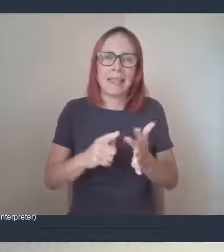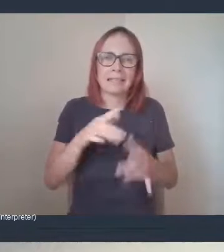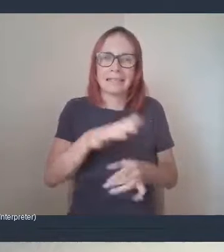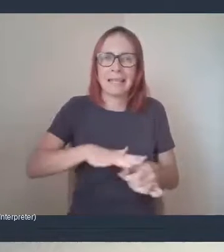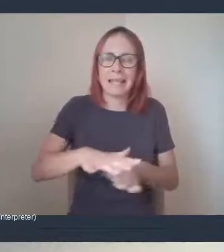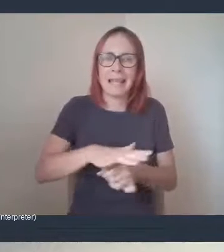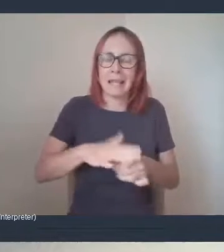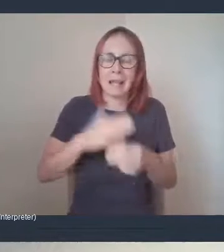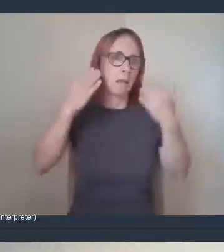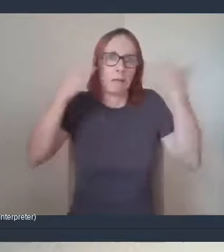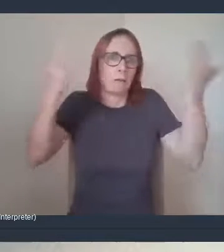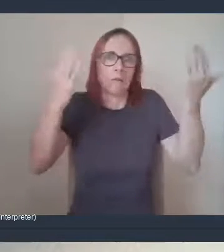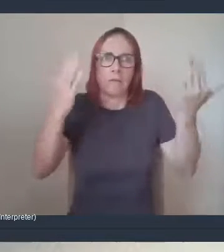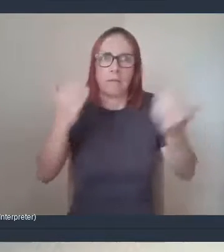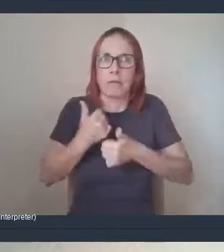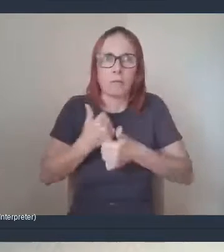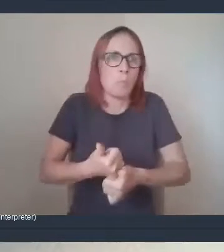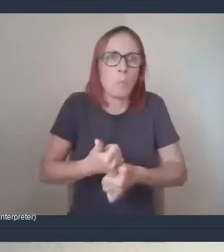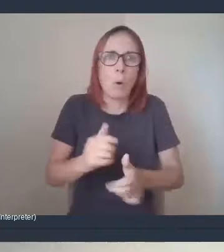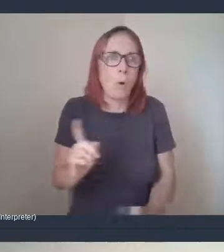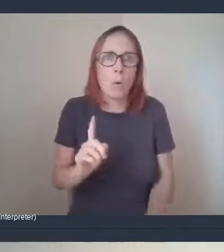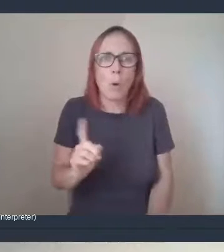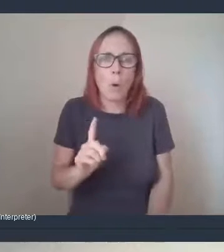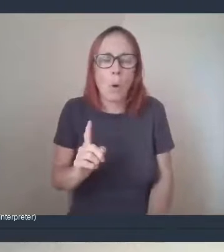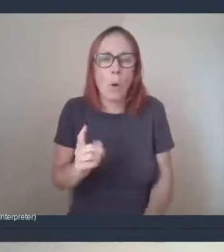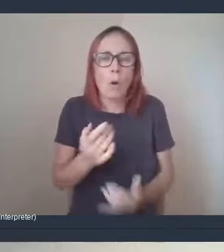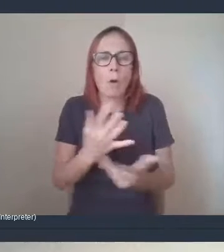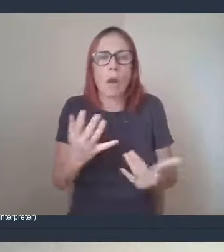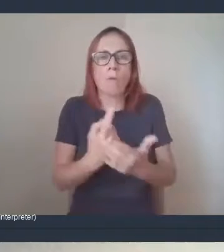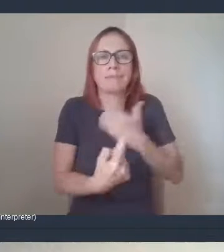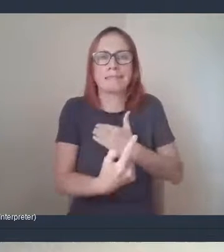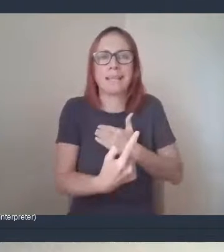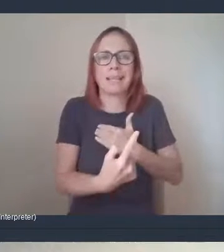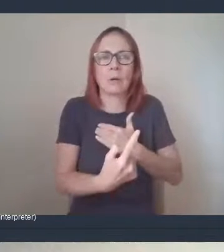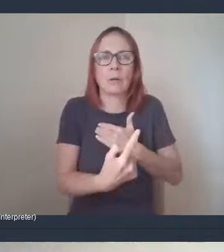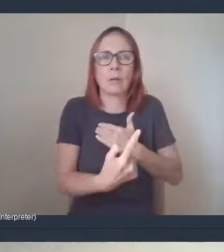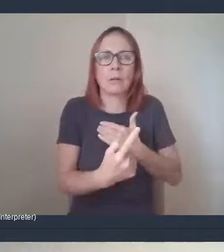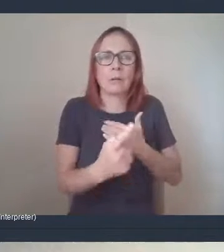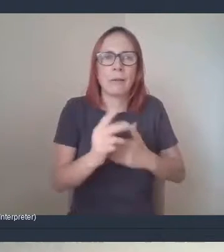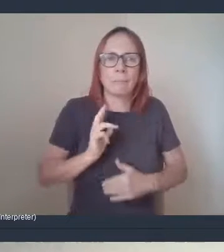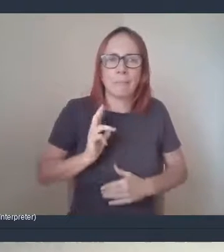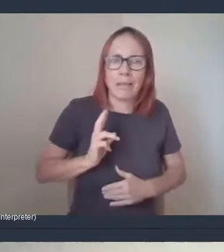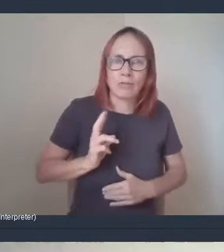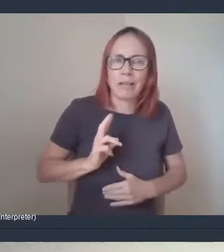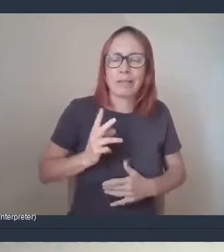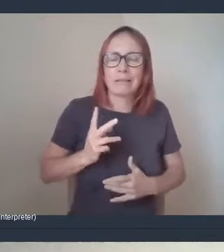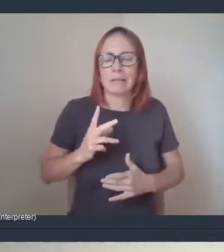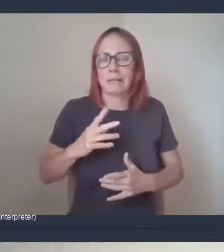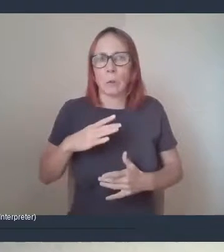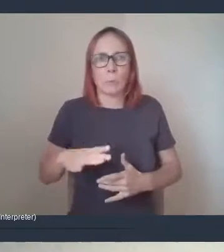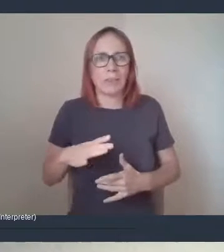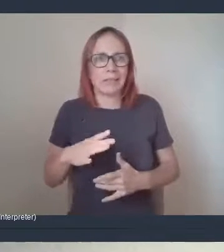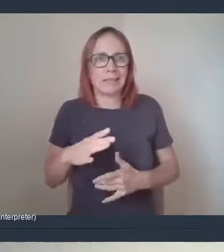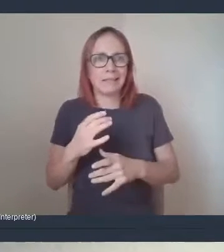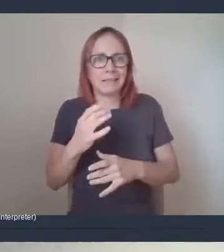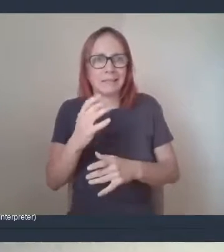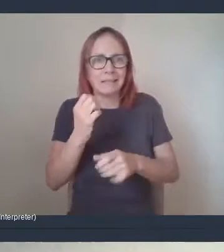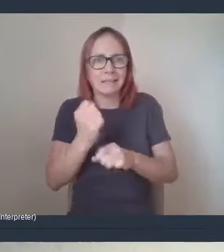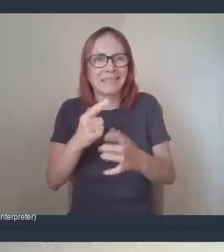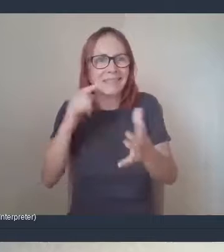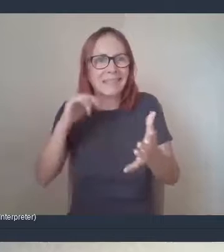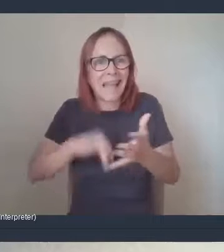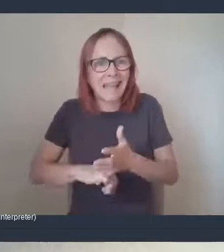them. There's a lot of single parents or families that need like white goods and gas and electricity top up. So we've been able to